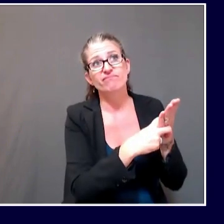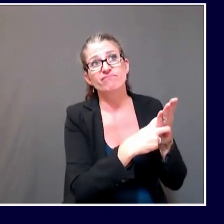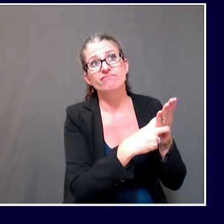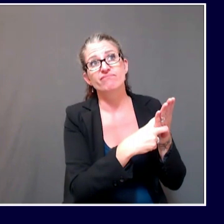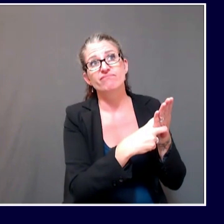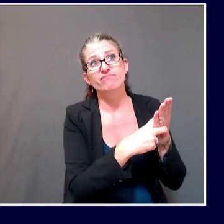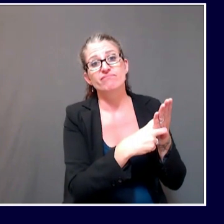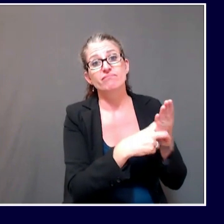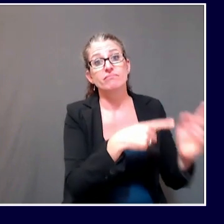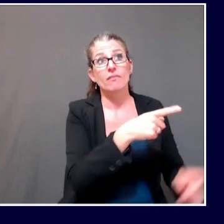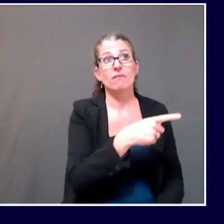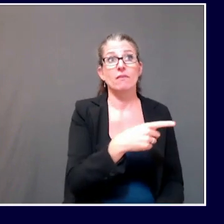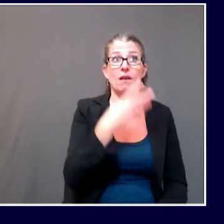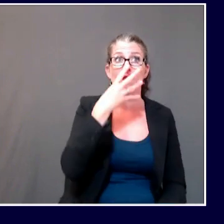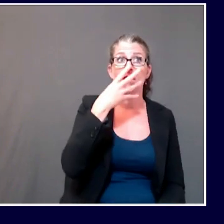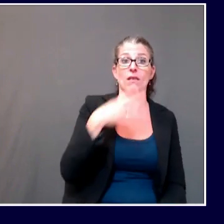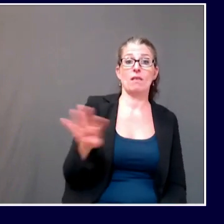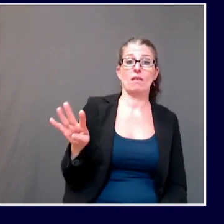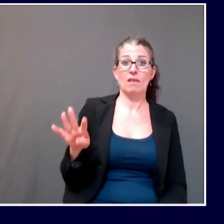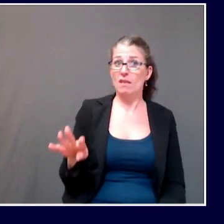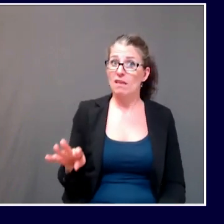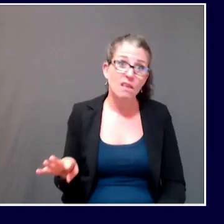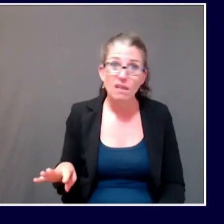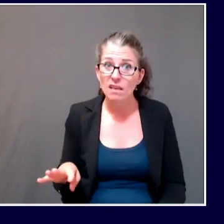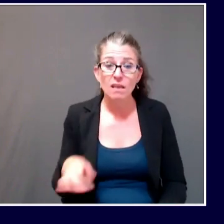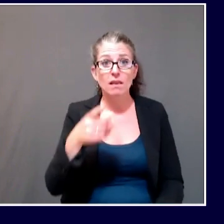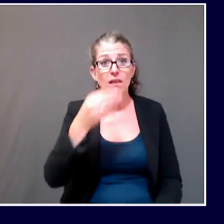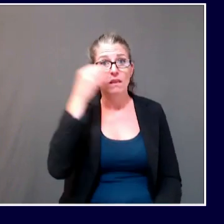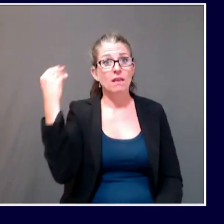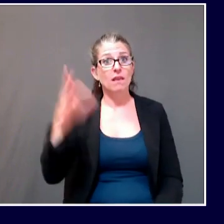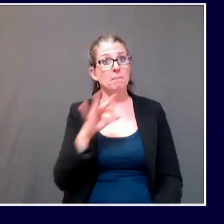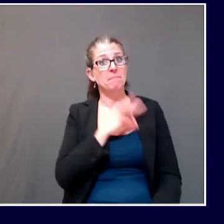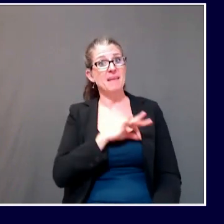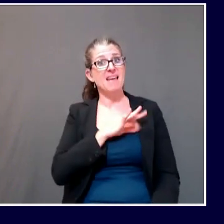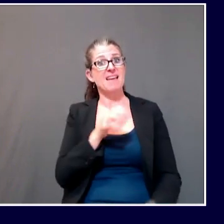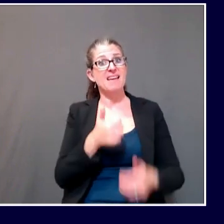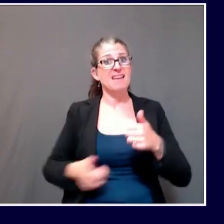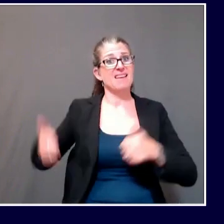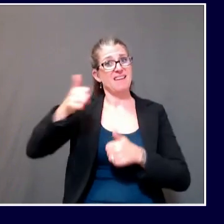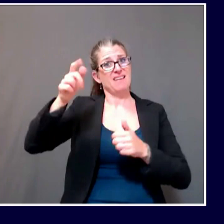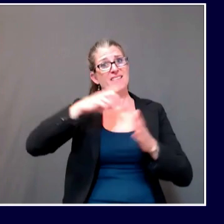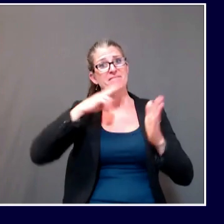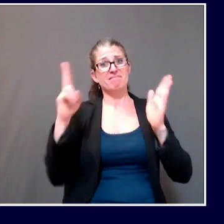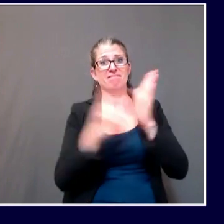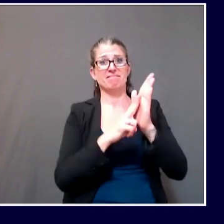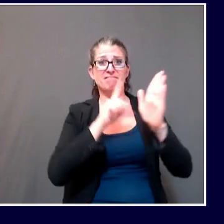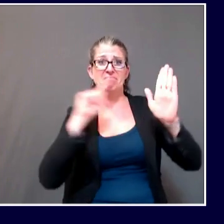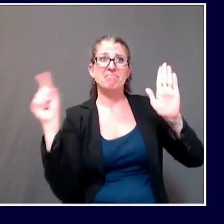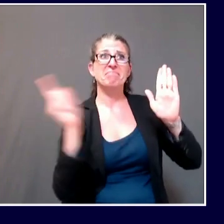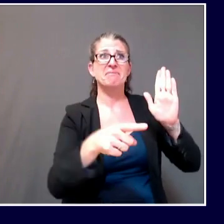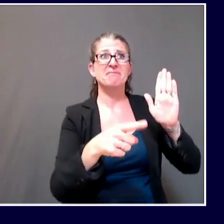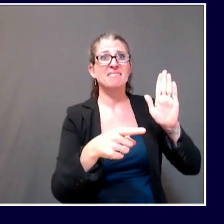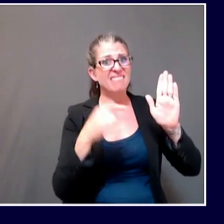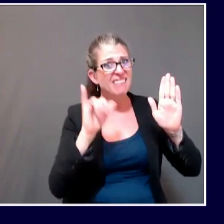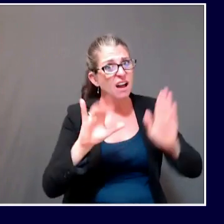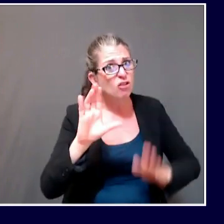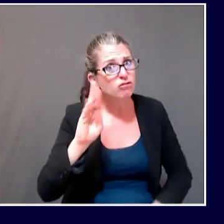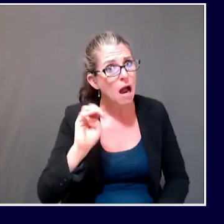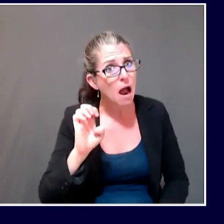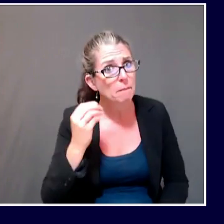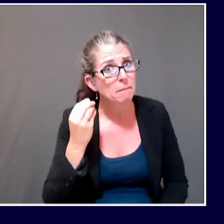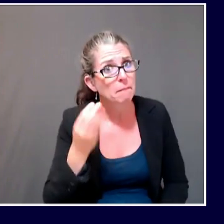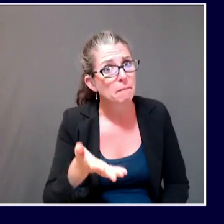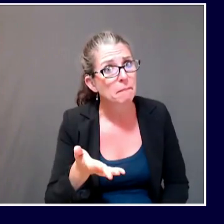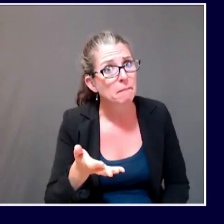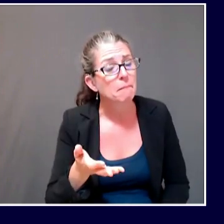punishable by about six months in jail and or a fine. And then there's the local compliance